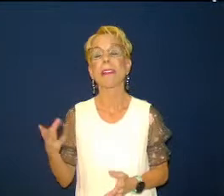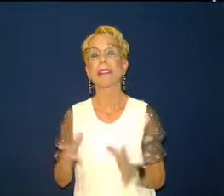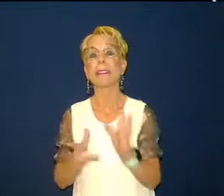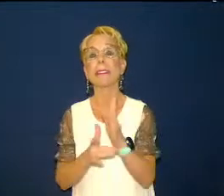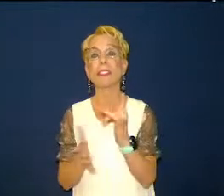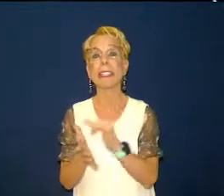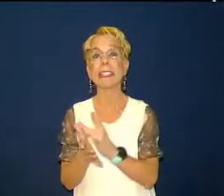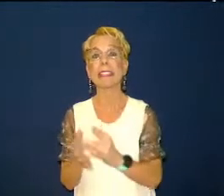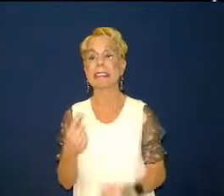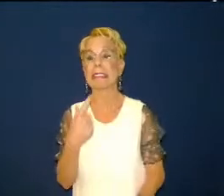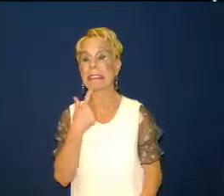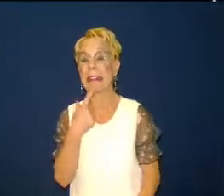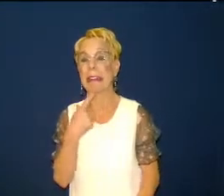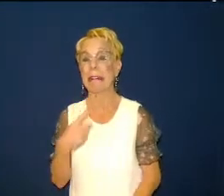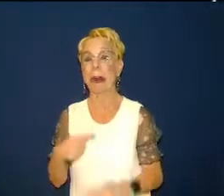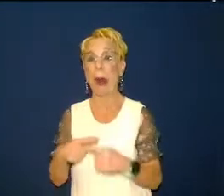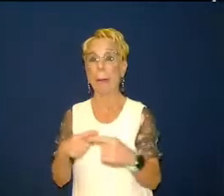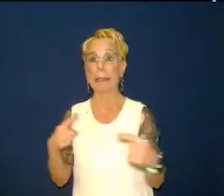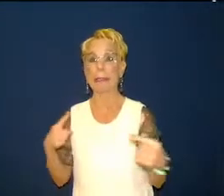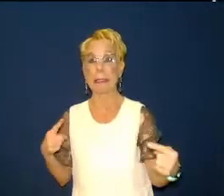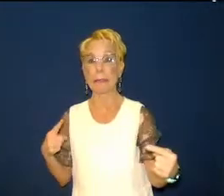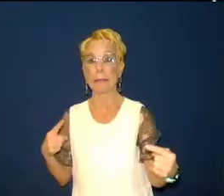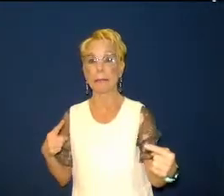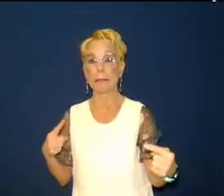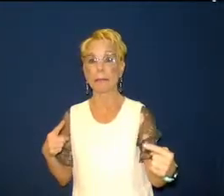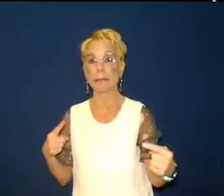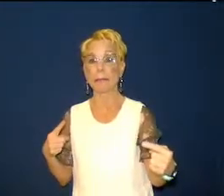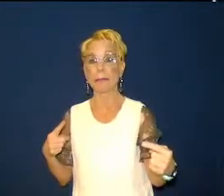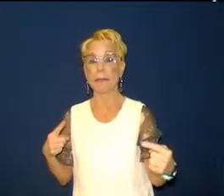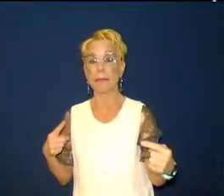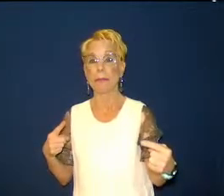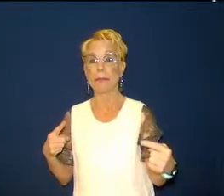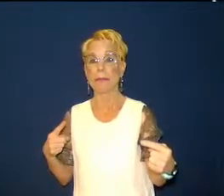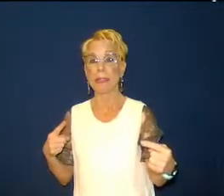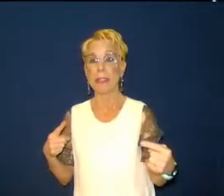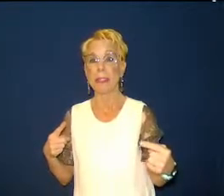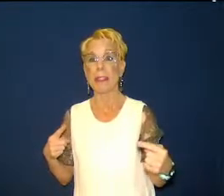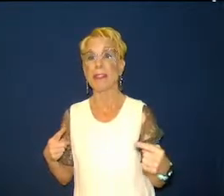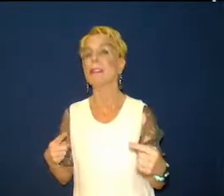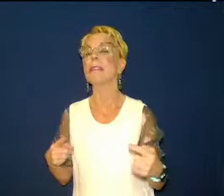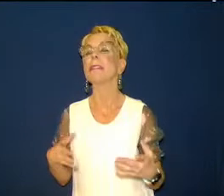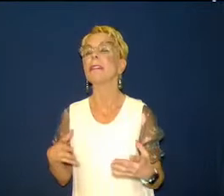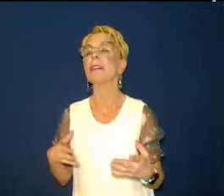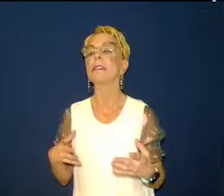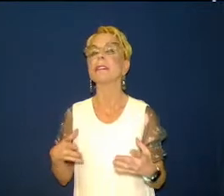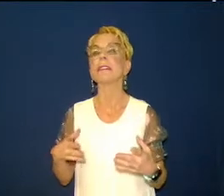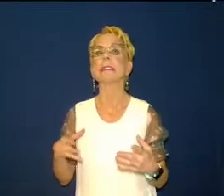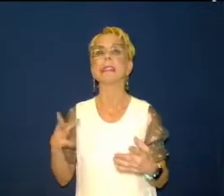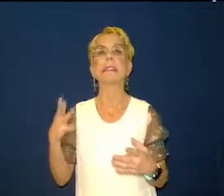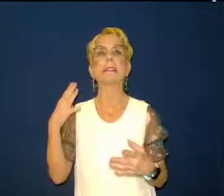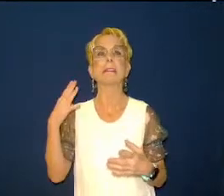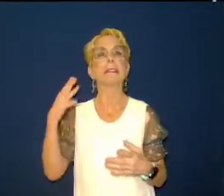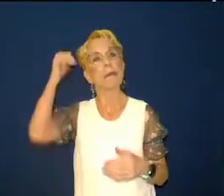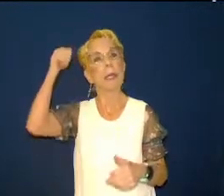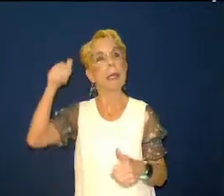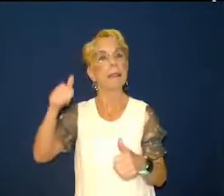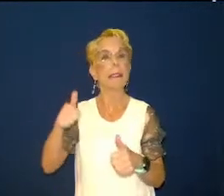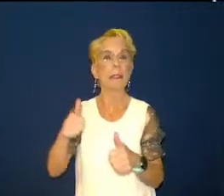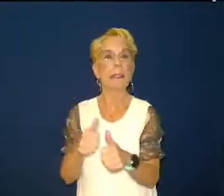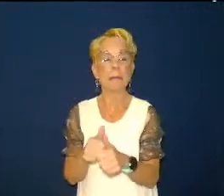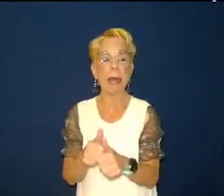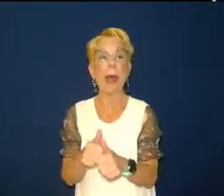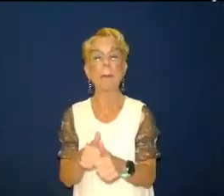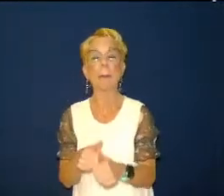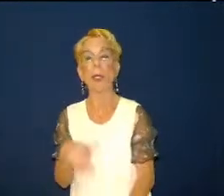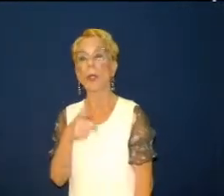what's really working in your life right now and i want you to strengthen it and move into the future and all these other things they may catch up at least you're doing